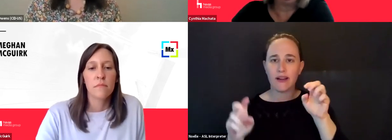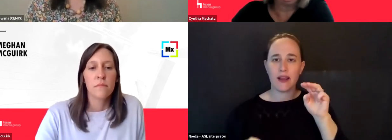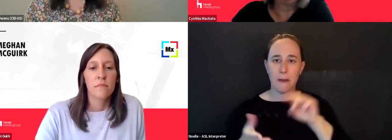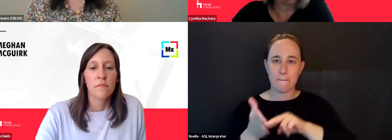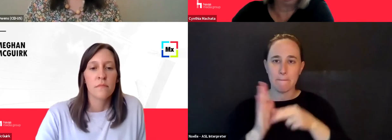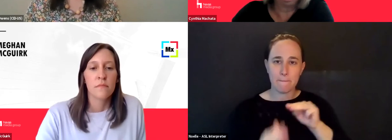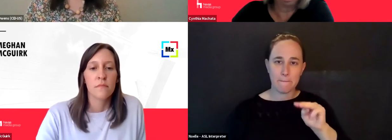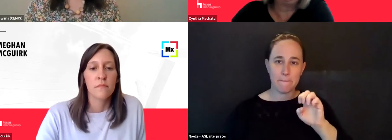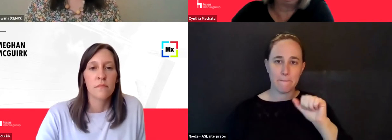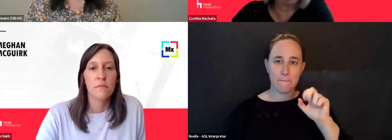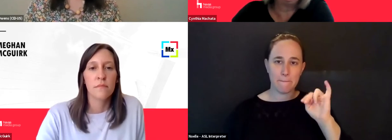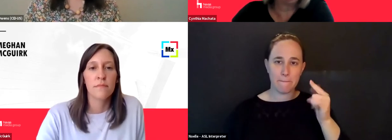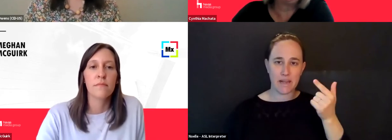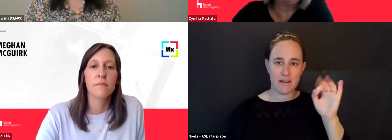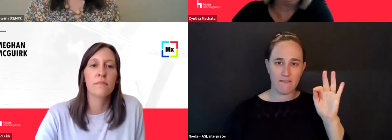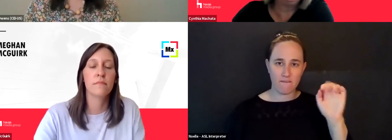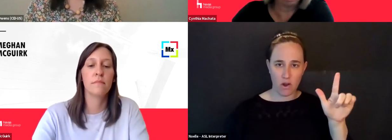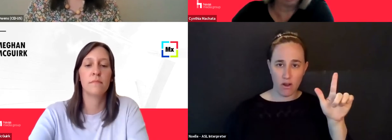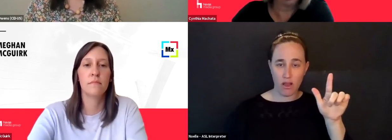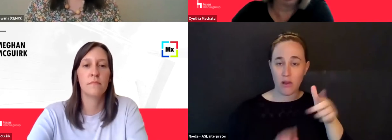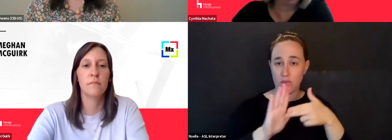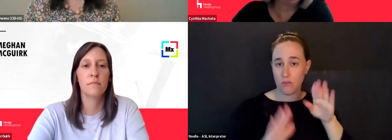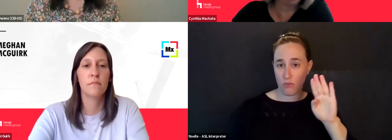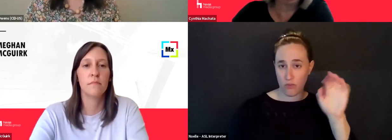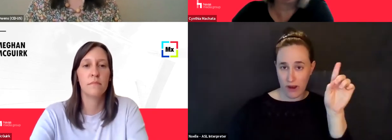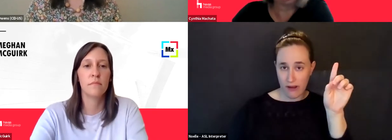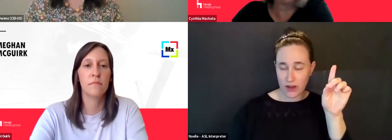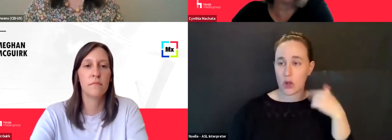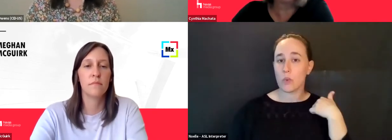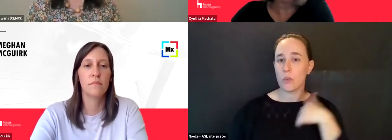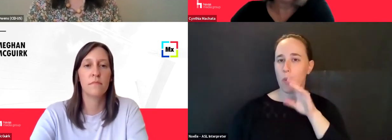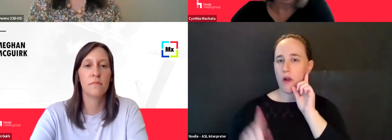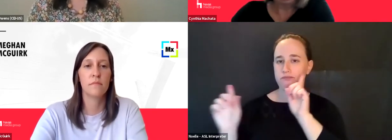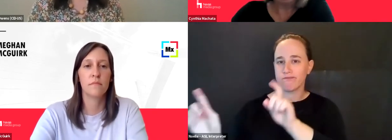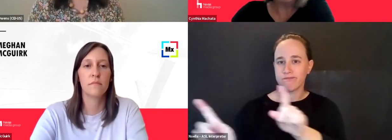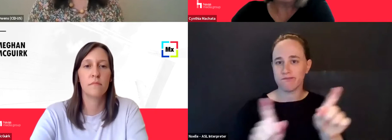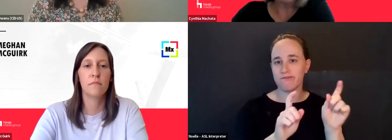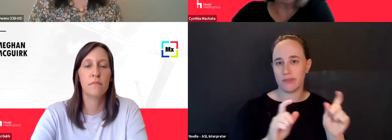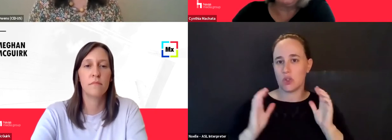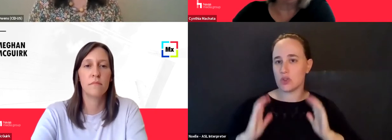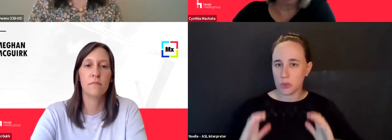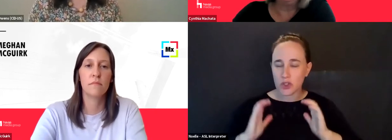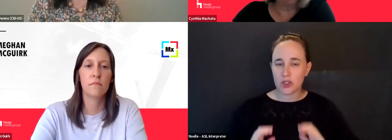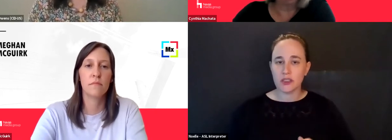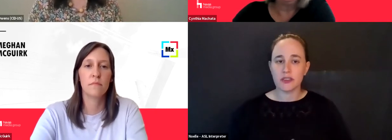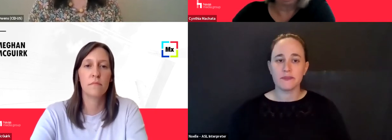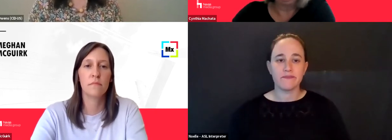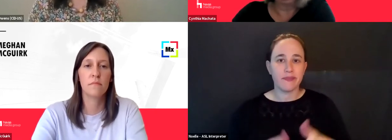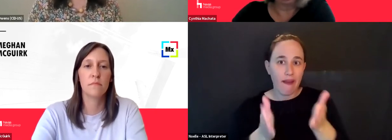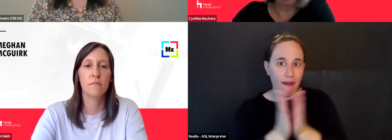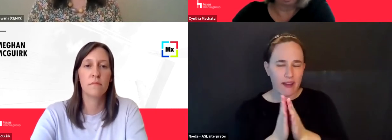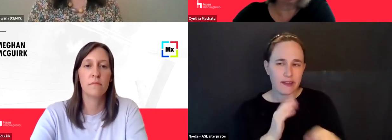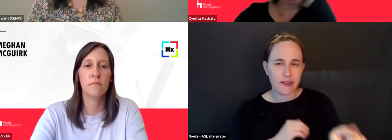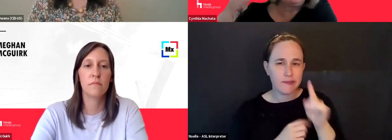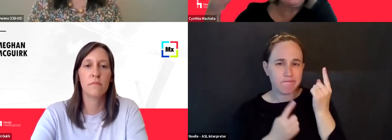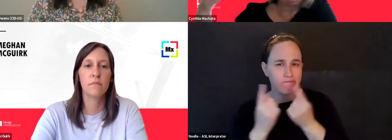out and ask, um, a series of questions to, um, consumers and, um, you know, asking them, you